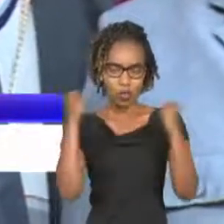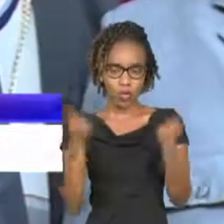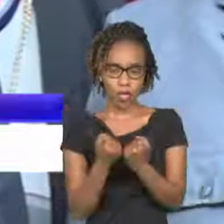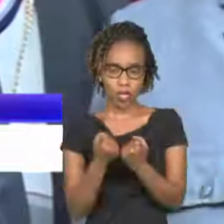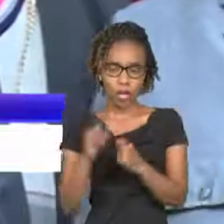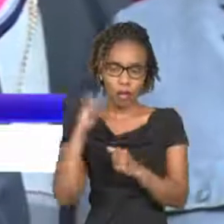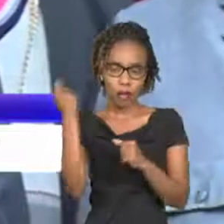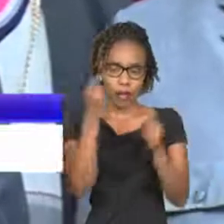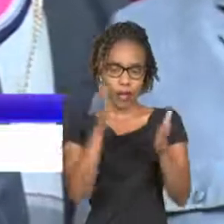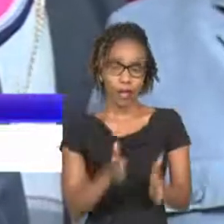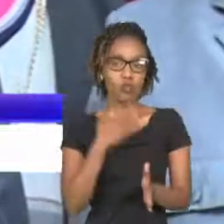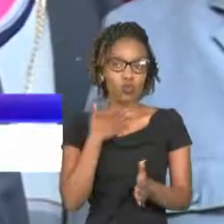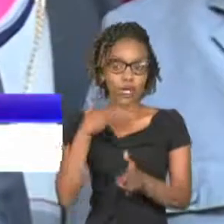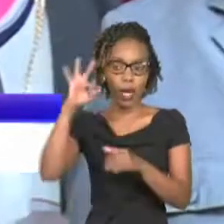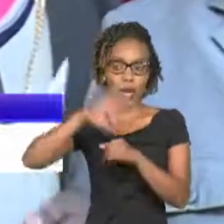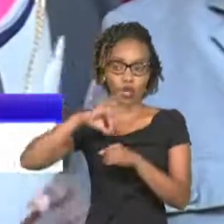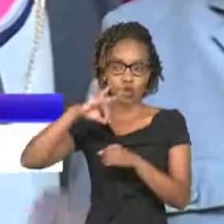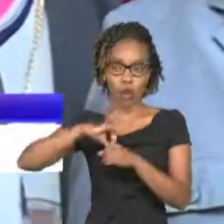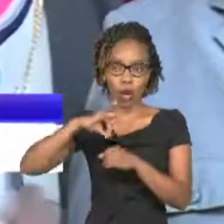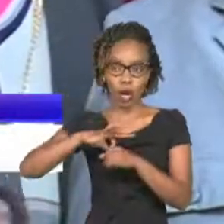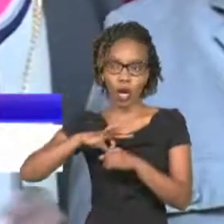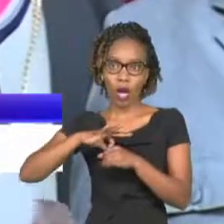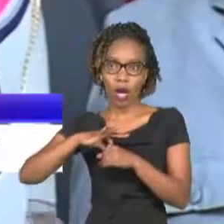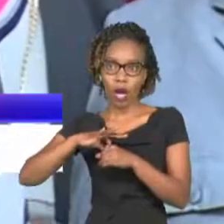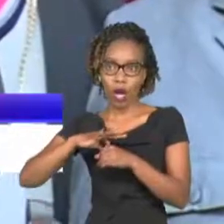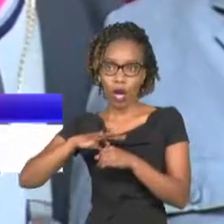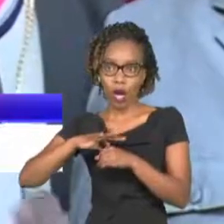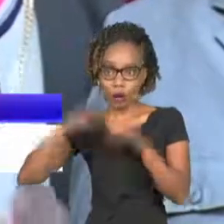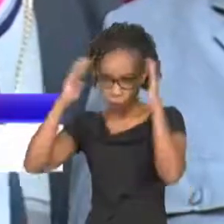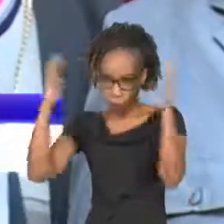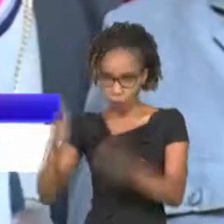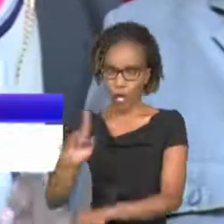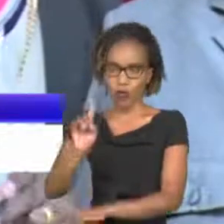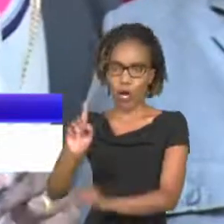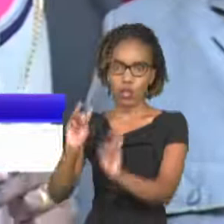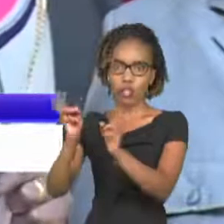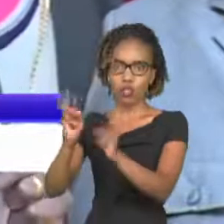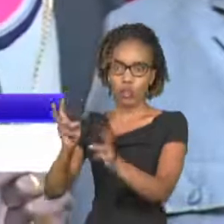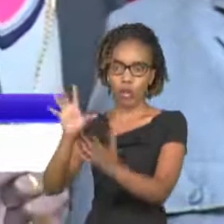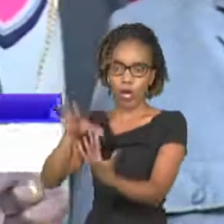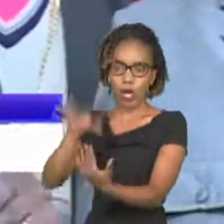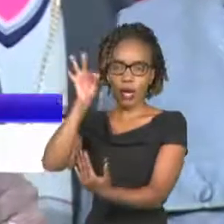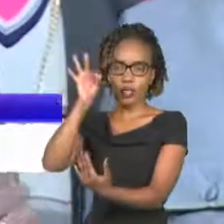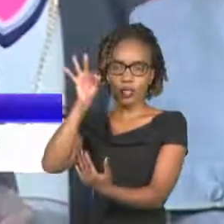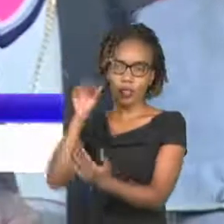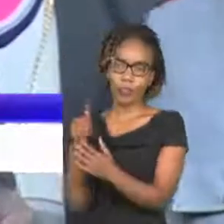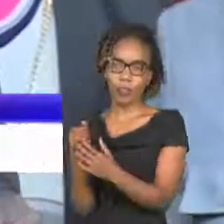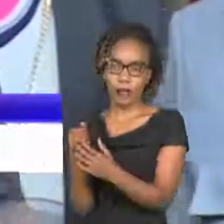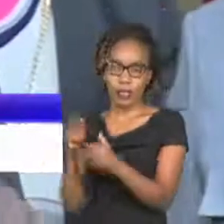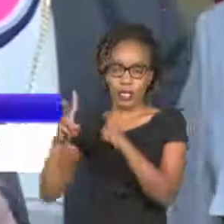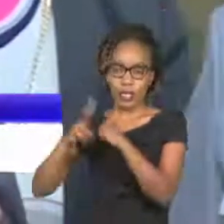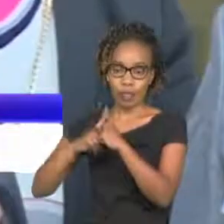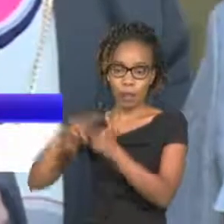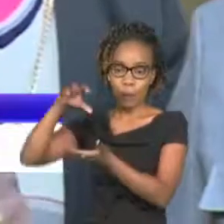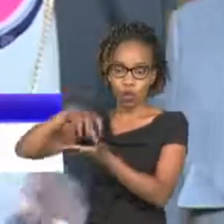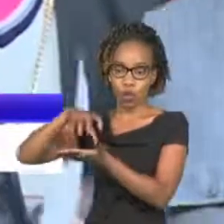have an election that they deal with only one issue electing the having the seven ballots